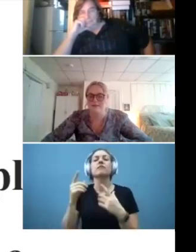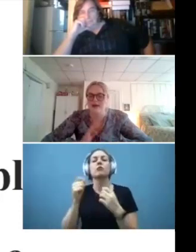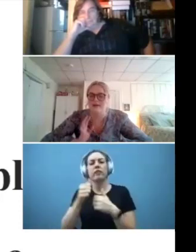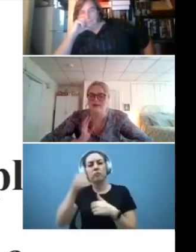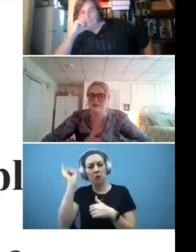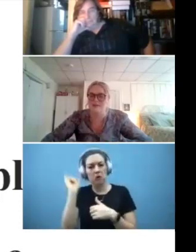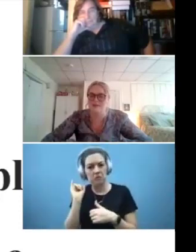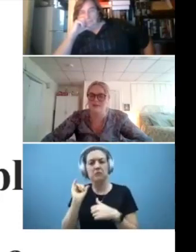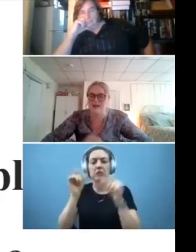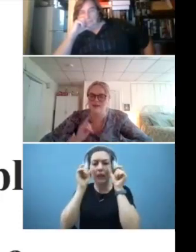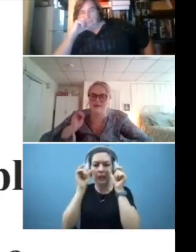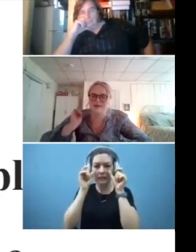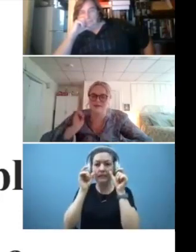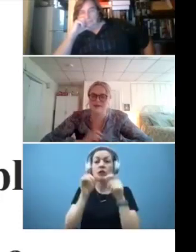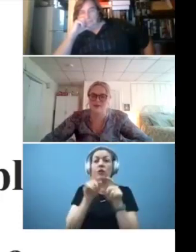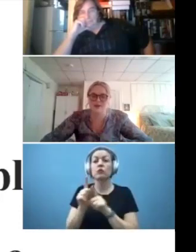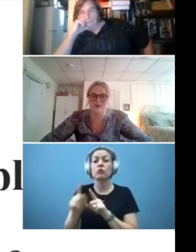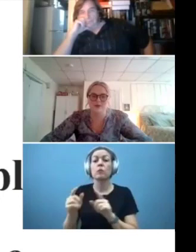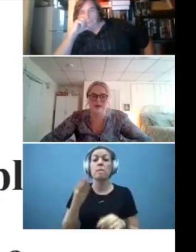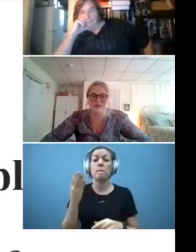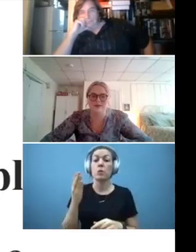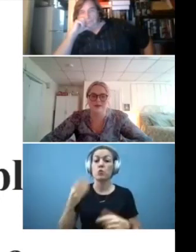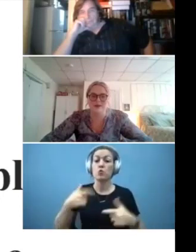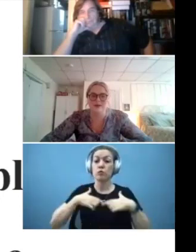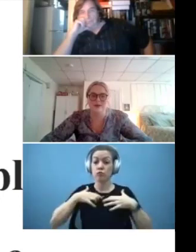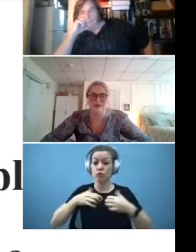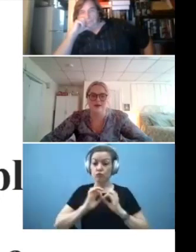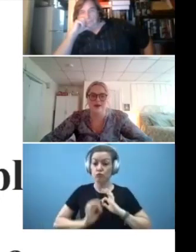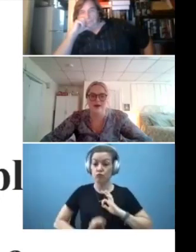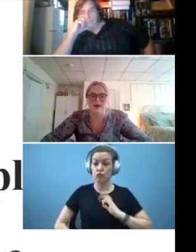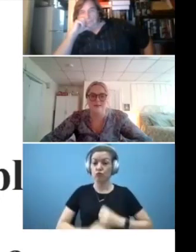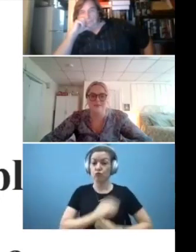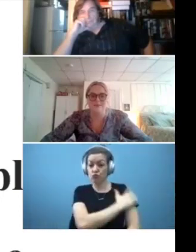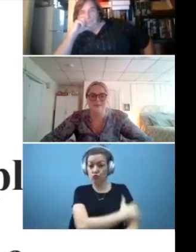and my background is mostly white. You can see my wardrobe in the background there.